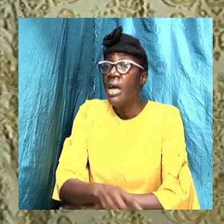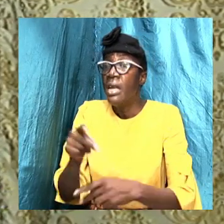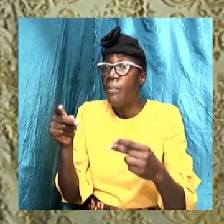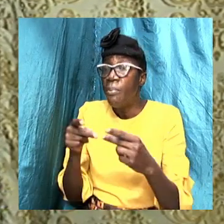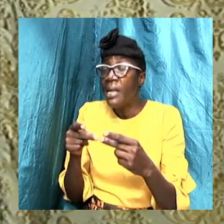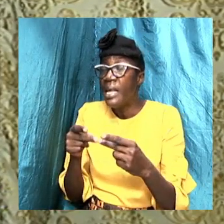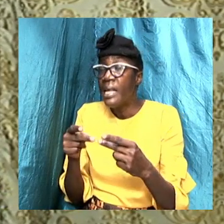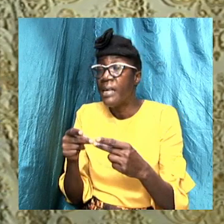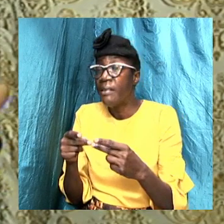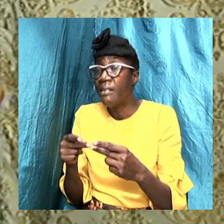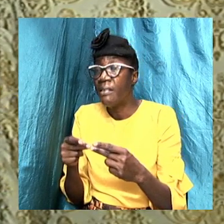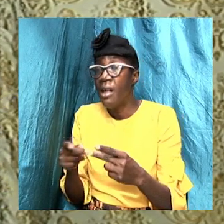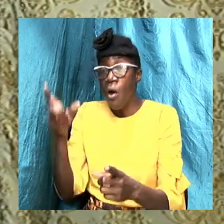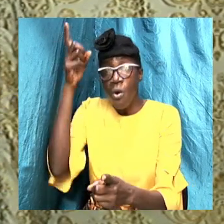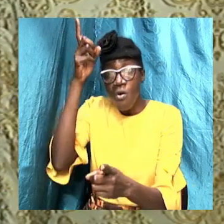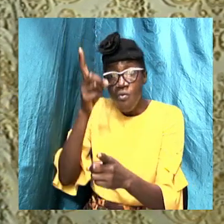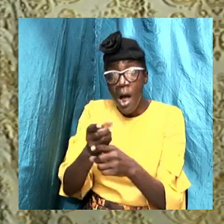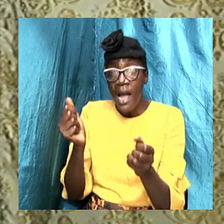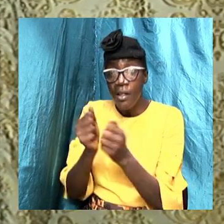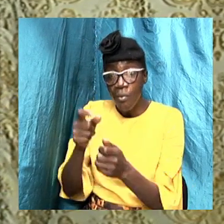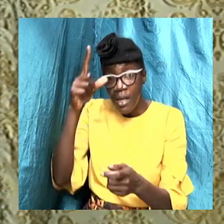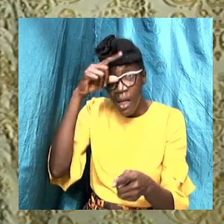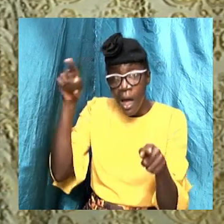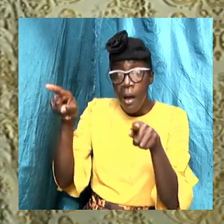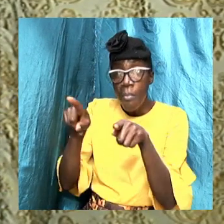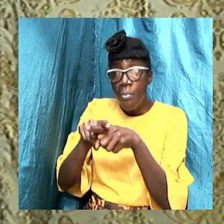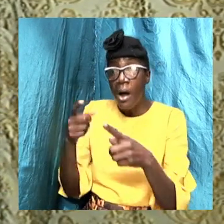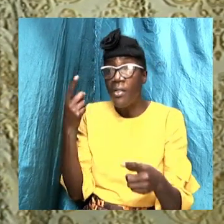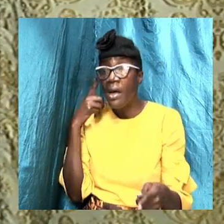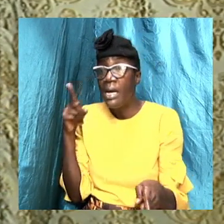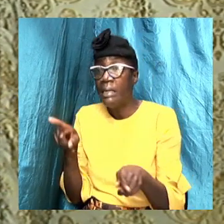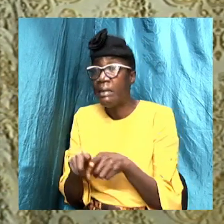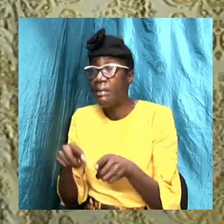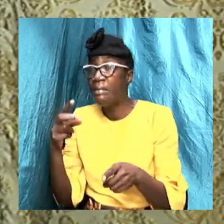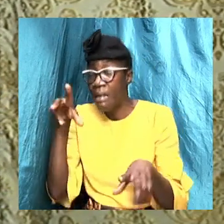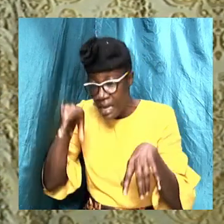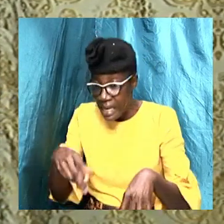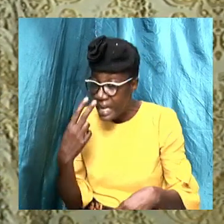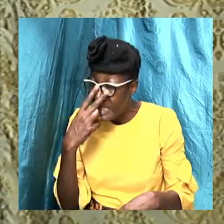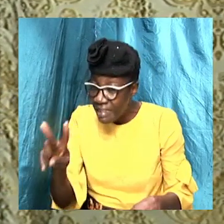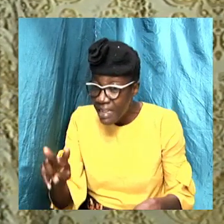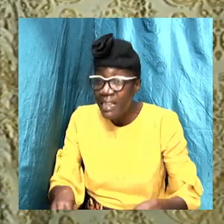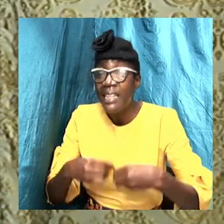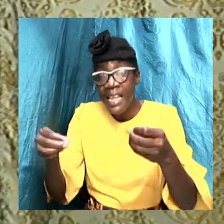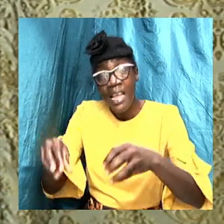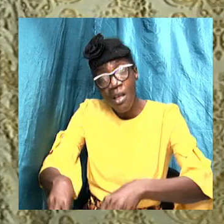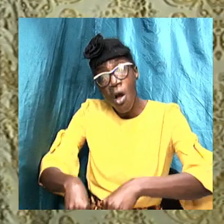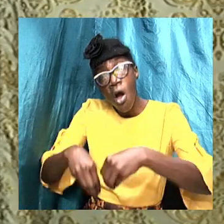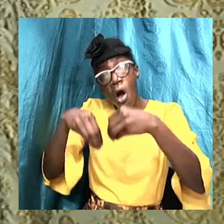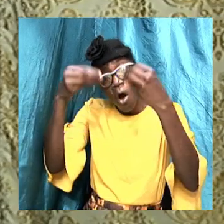brethren. That we can see before we take our offering to God. Amen.